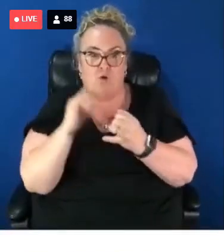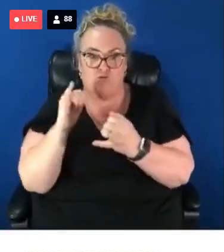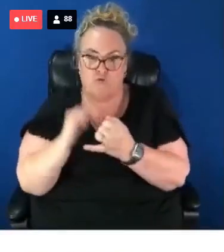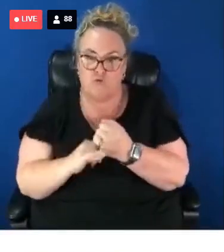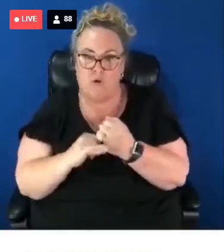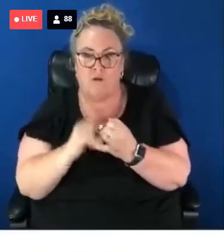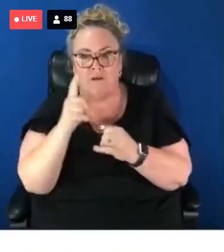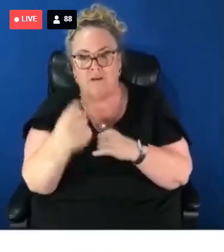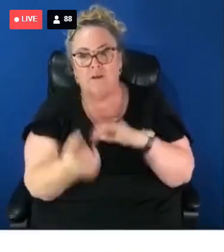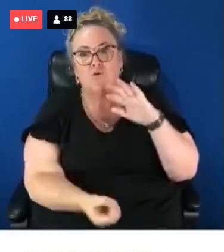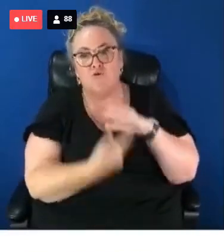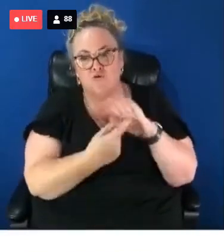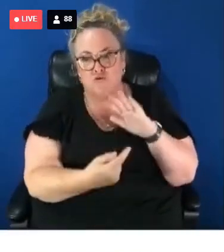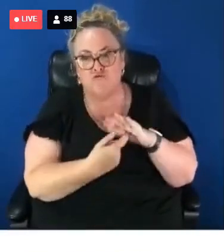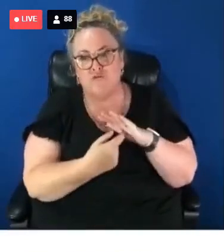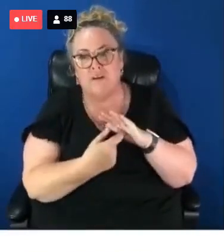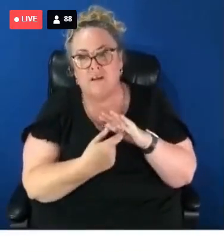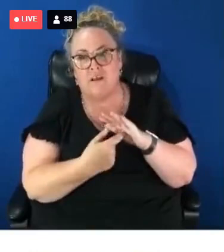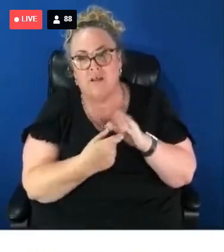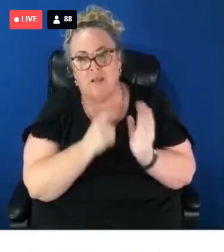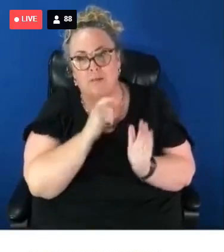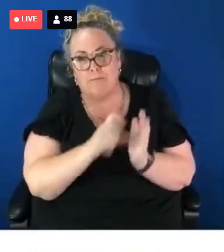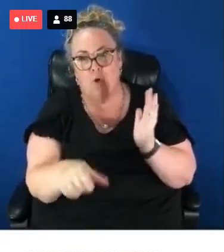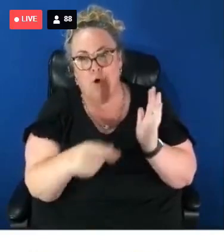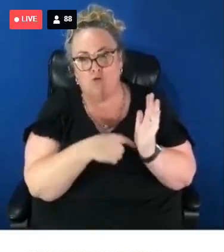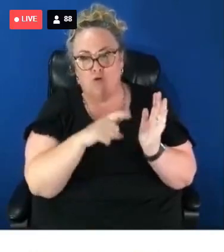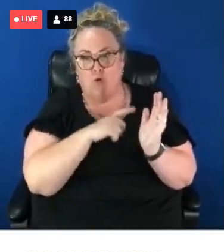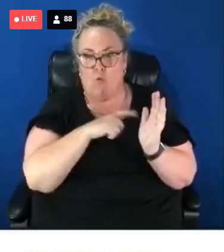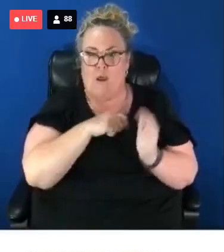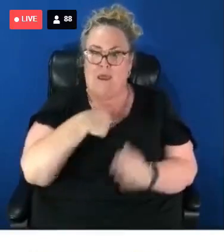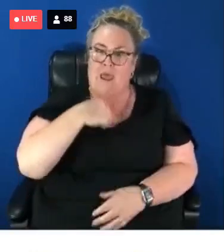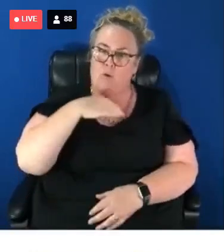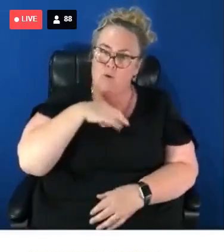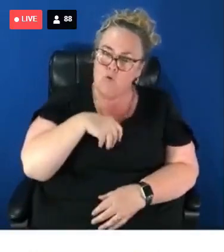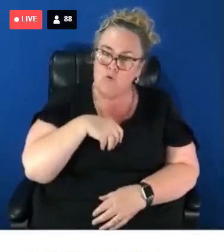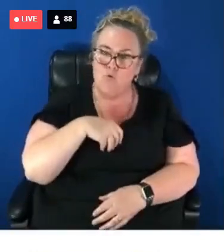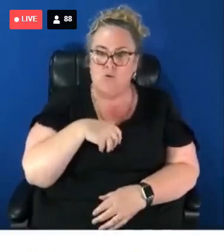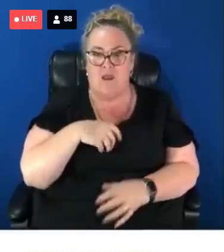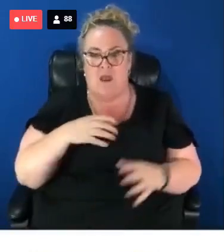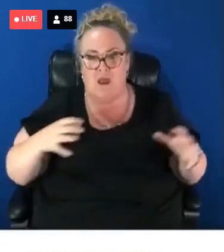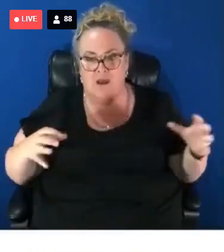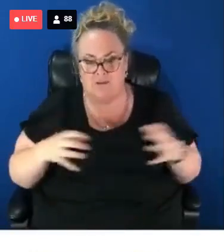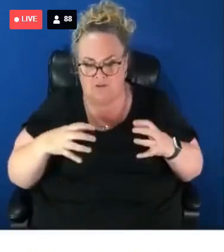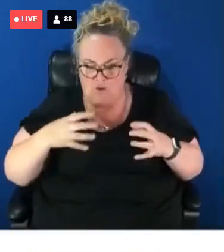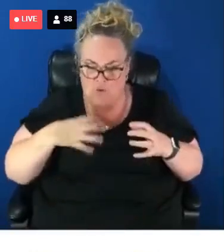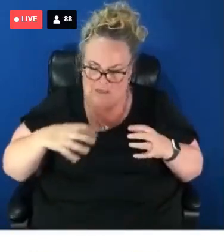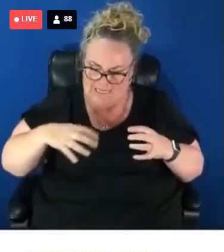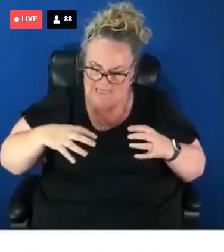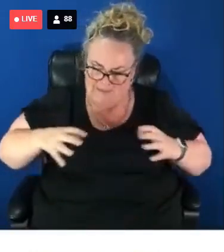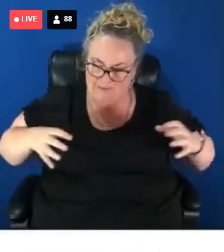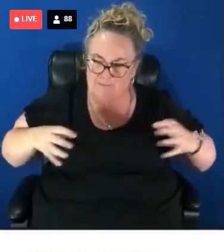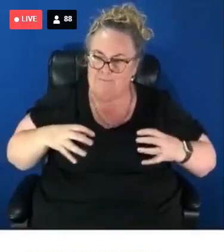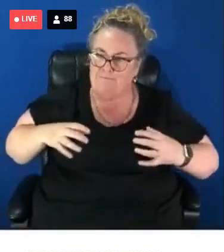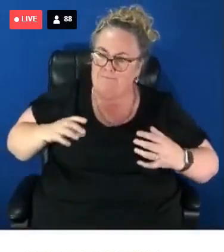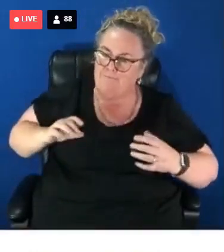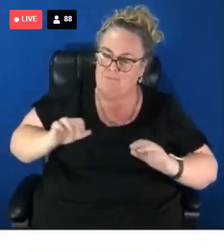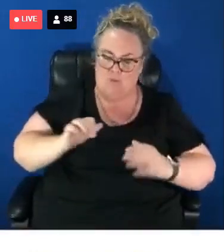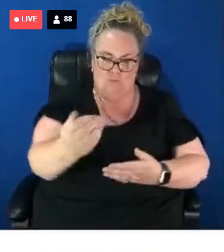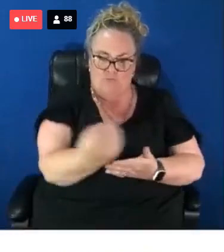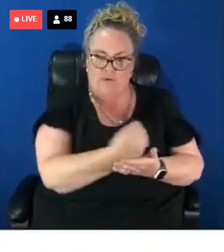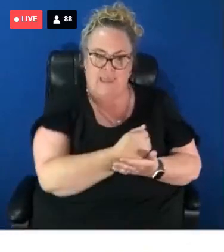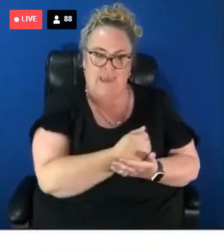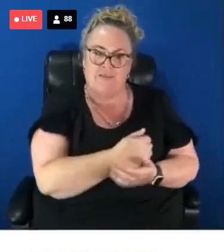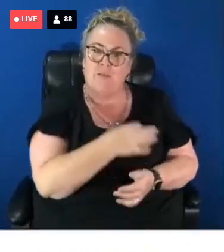time when our union movement really does need to stand up and take on the mantle of defending some of the most vulnerable in our